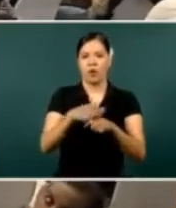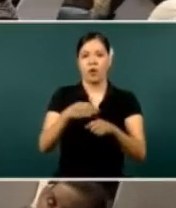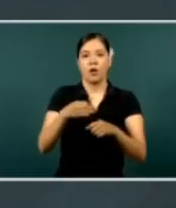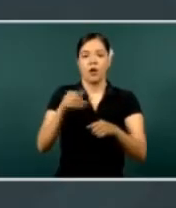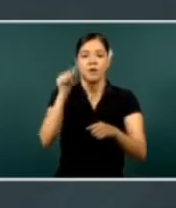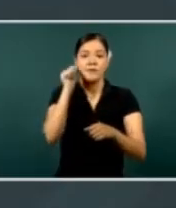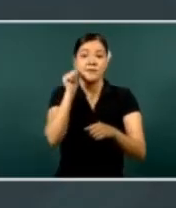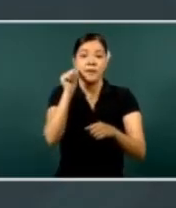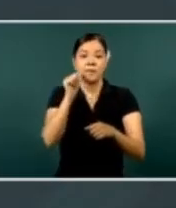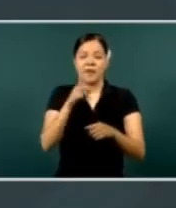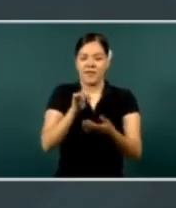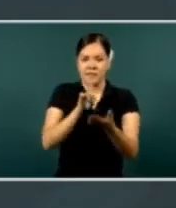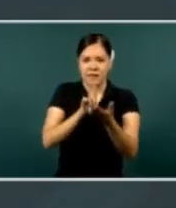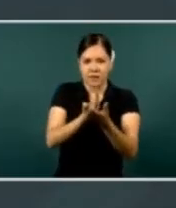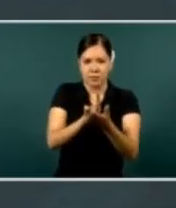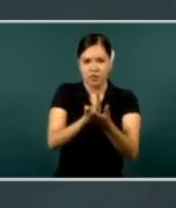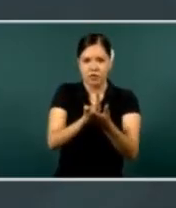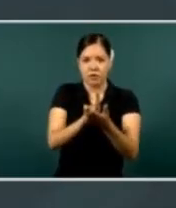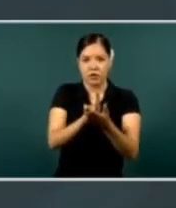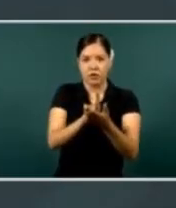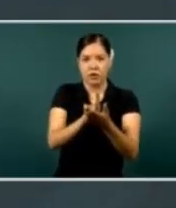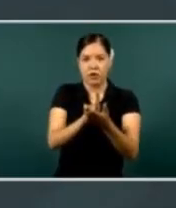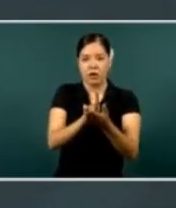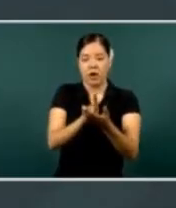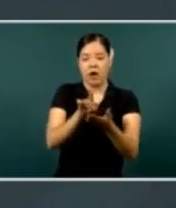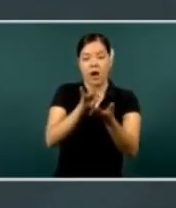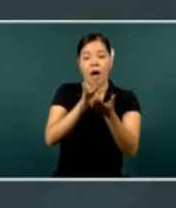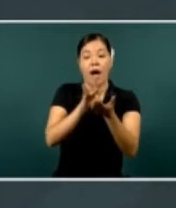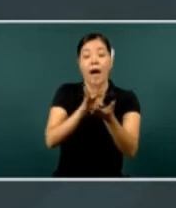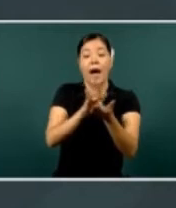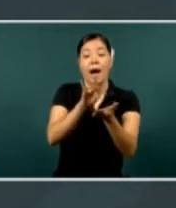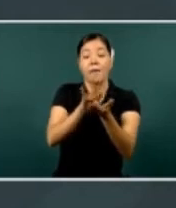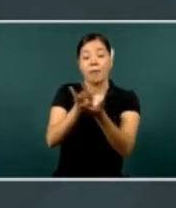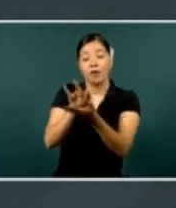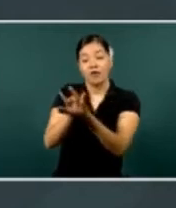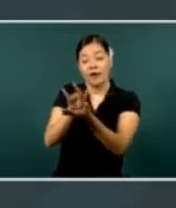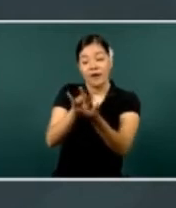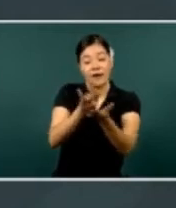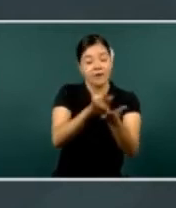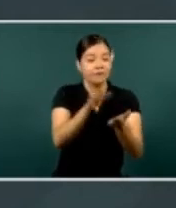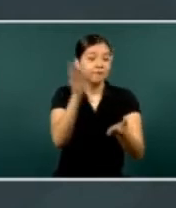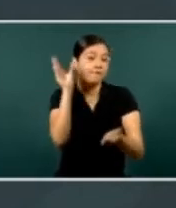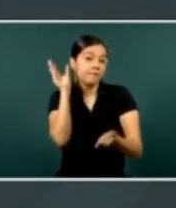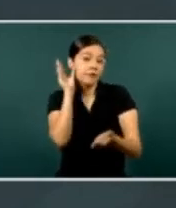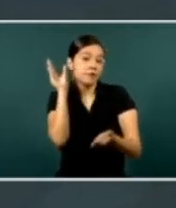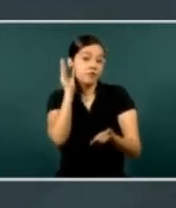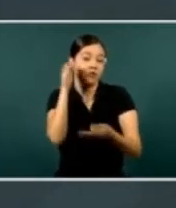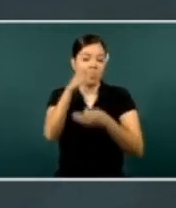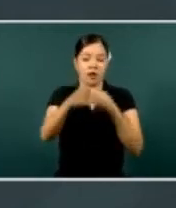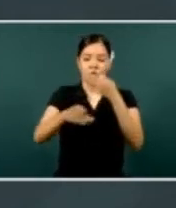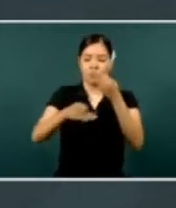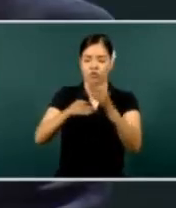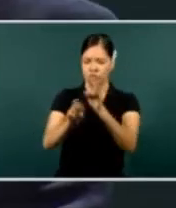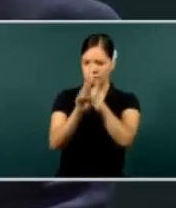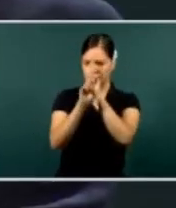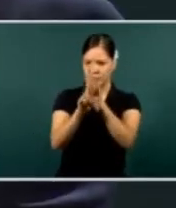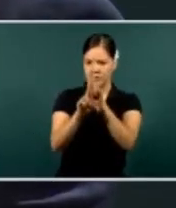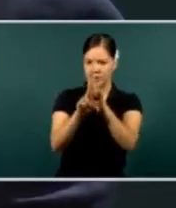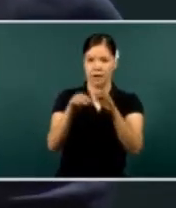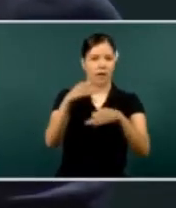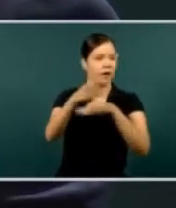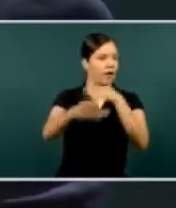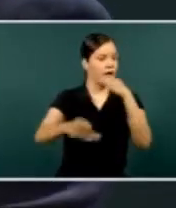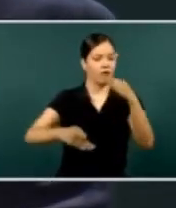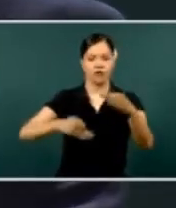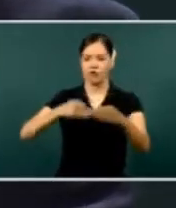have decided to attend to all, to listen to all, to respect